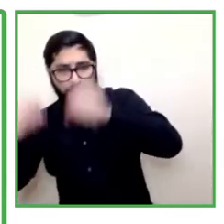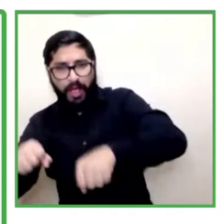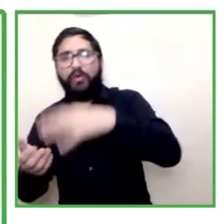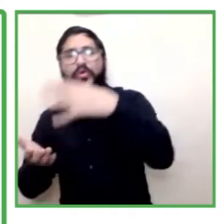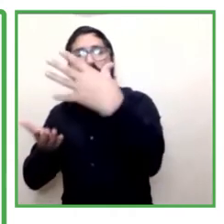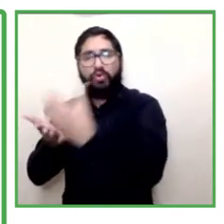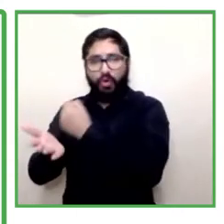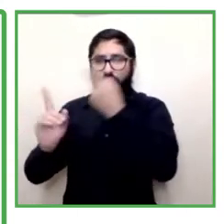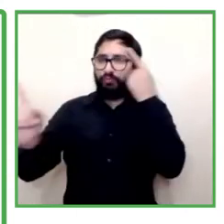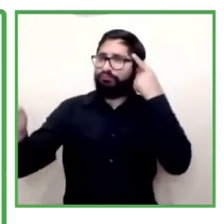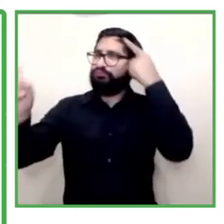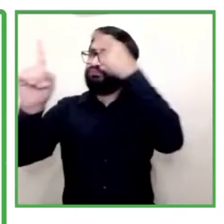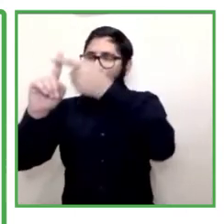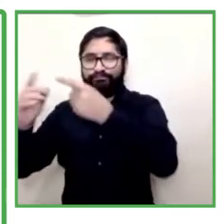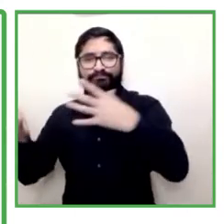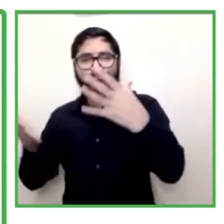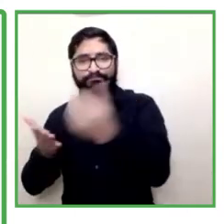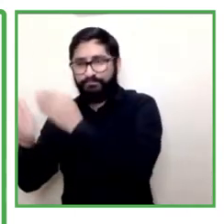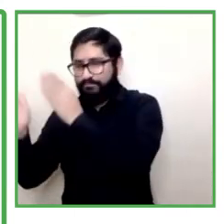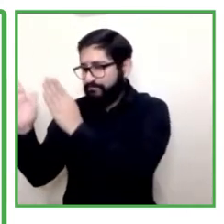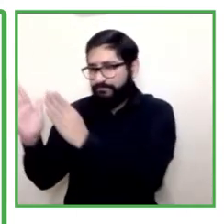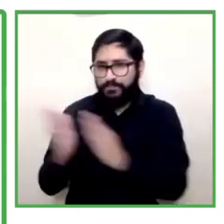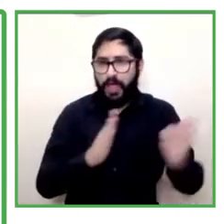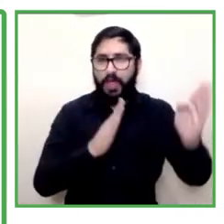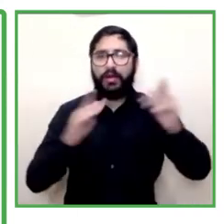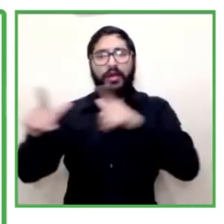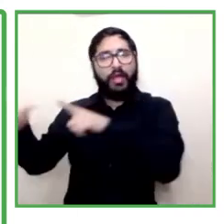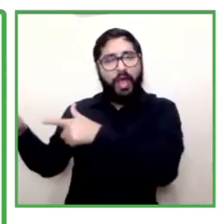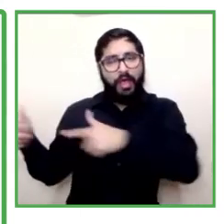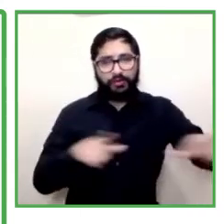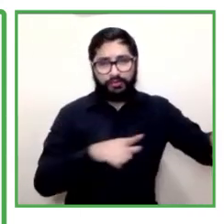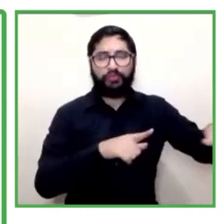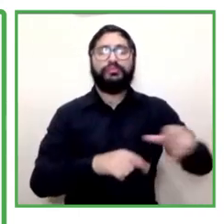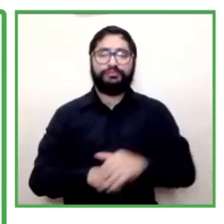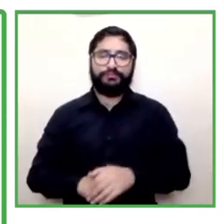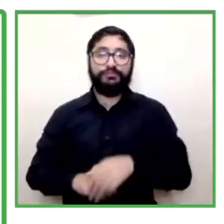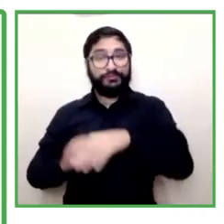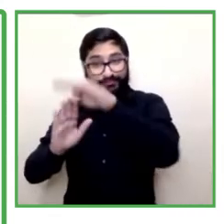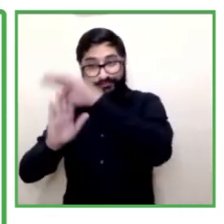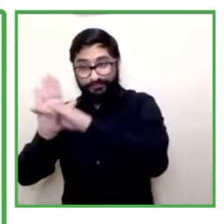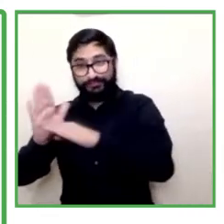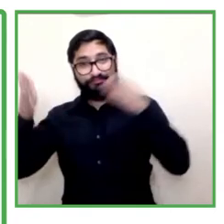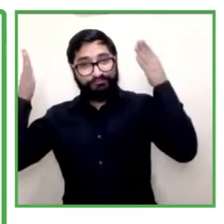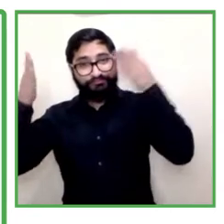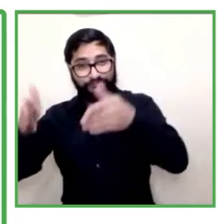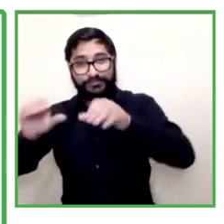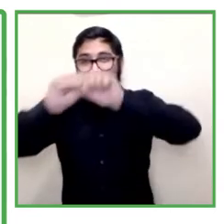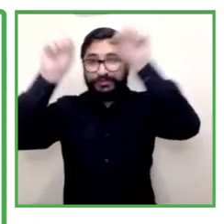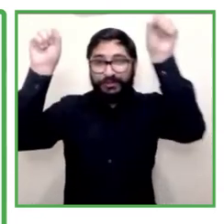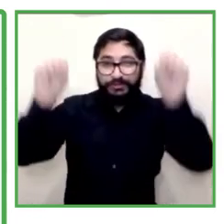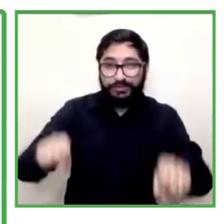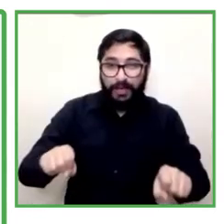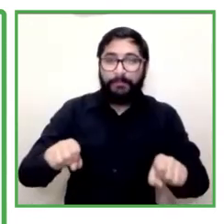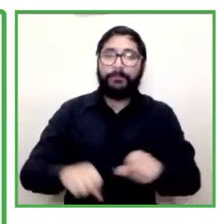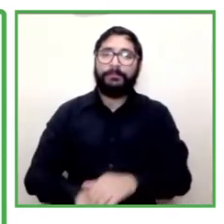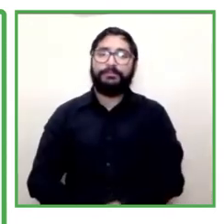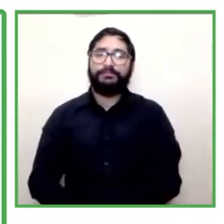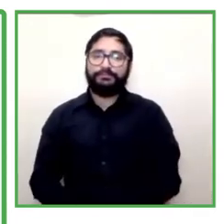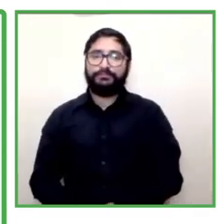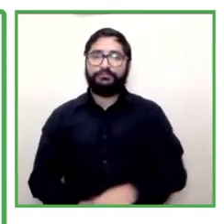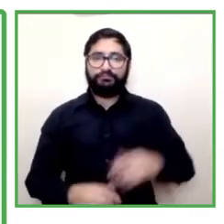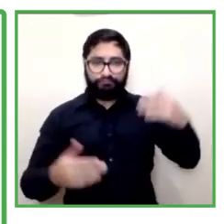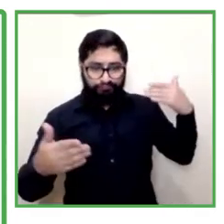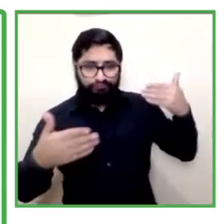was achieved and it manages to address different initiatives